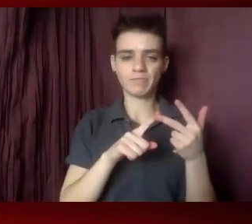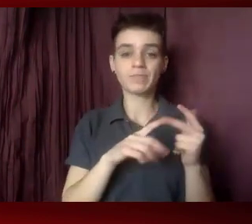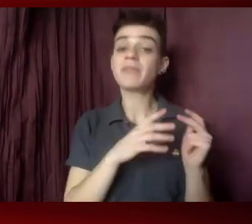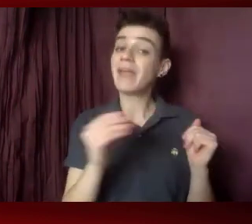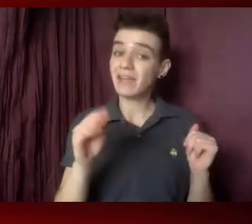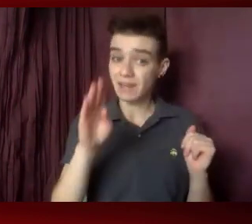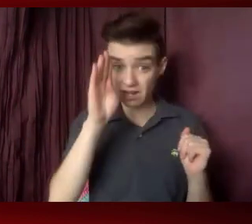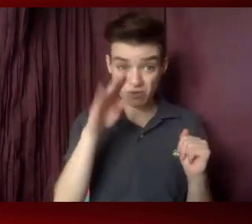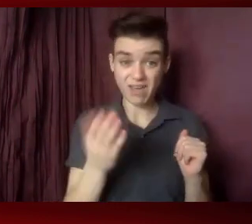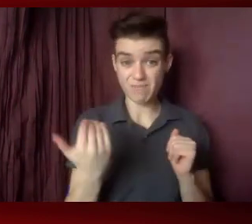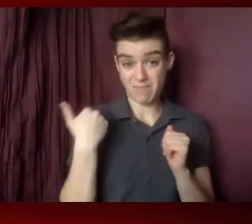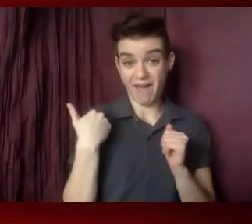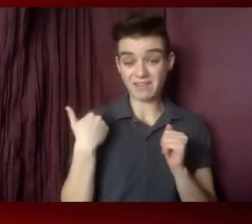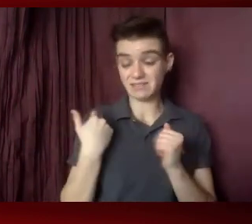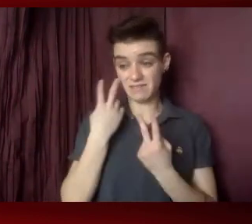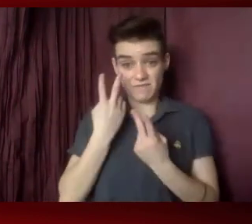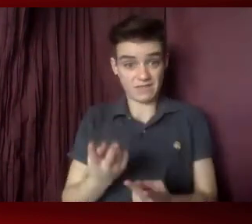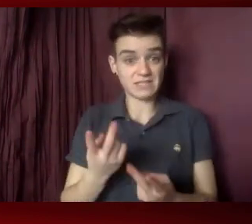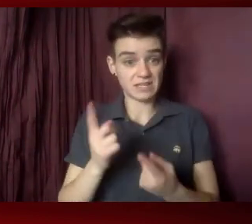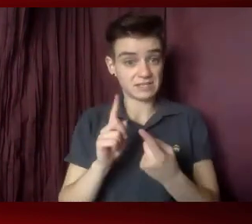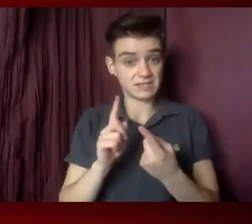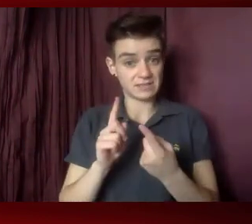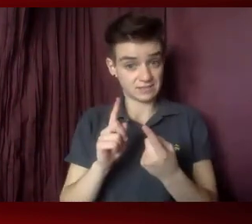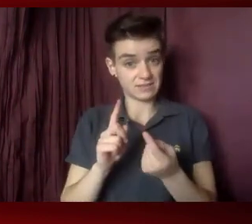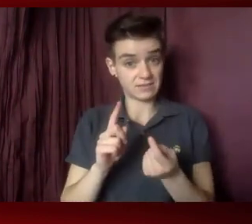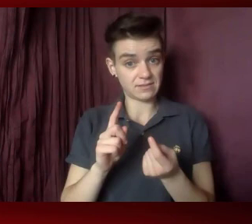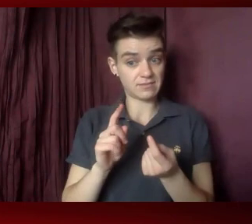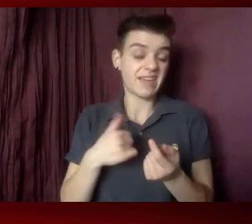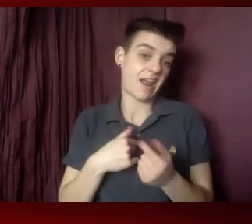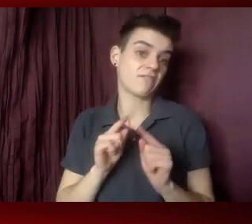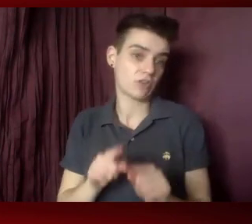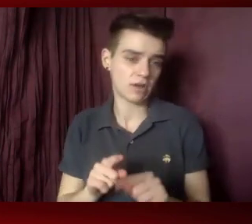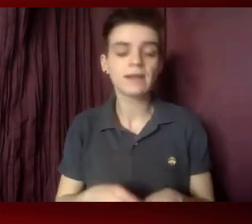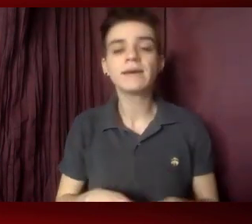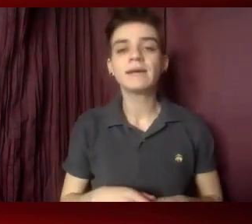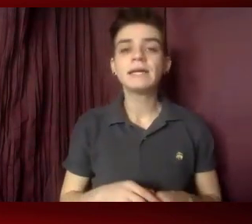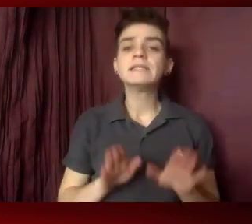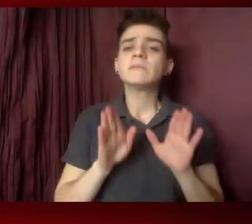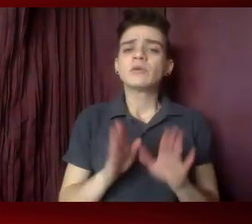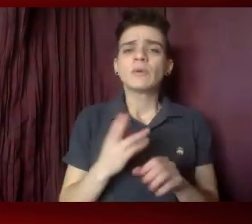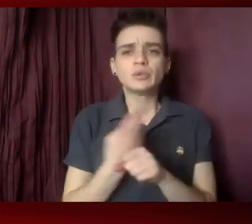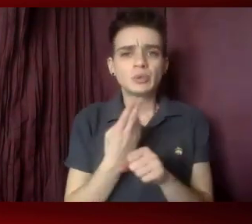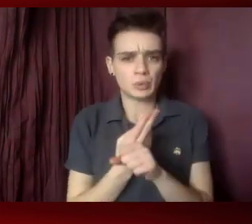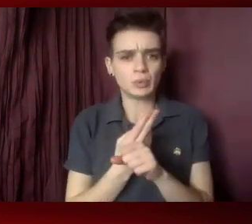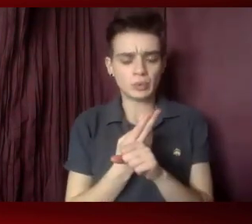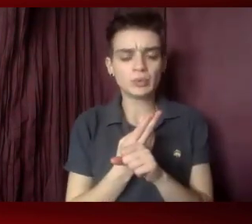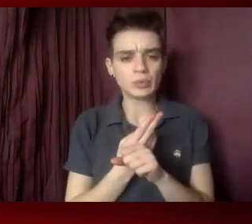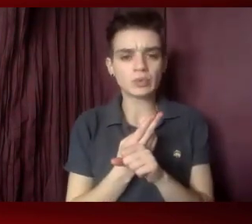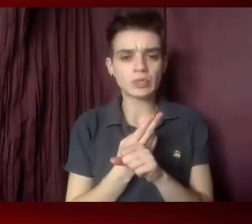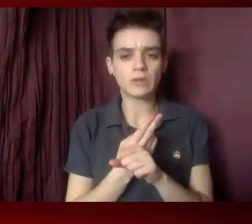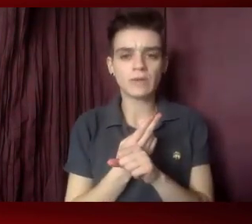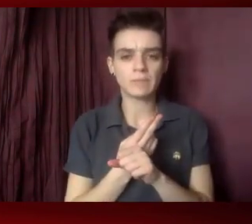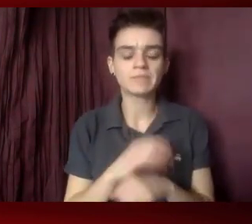visits that I've been involved with, it's always been great to kind of highlight the availability of the